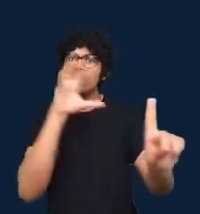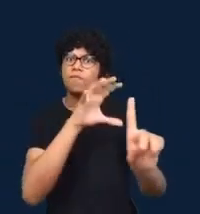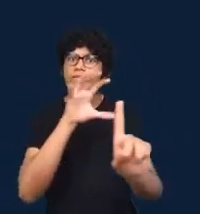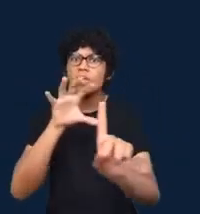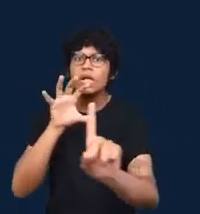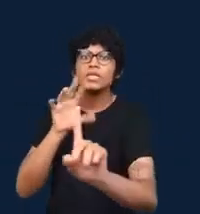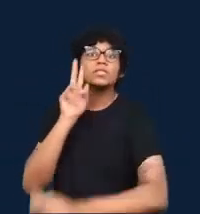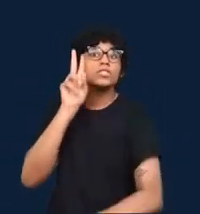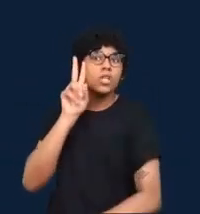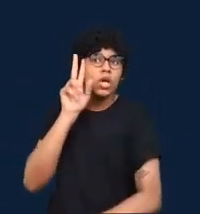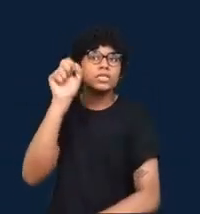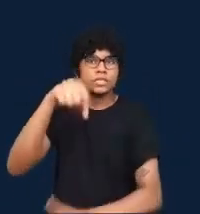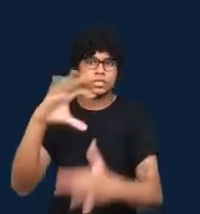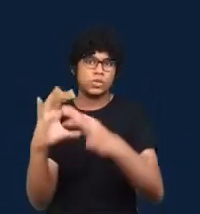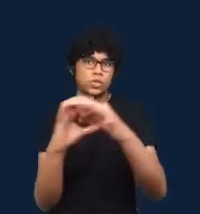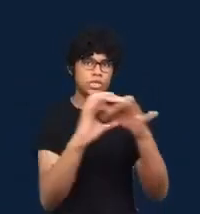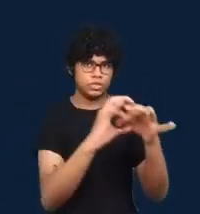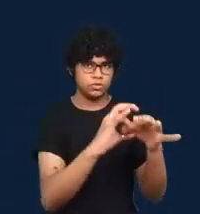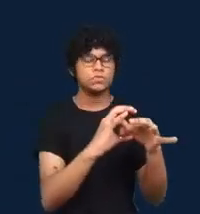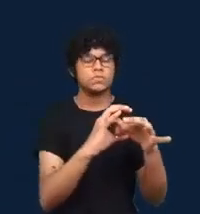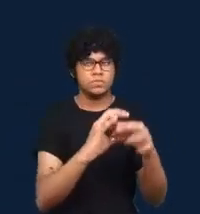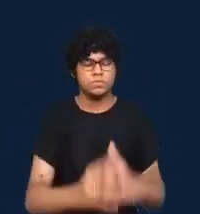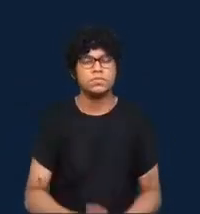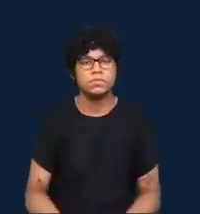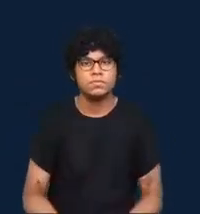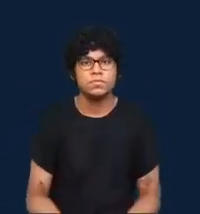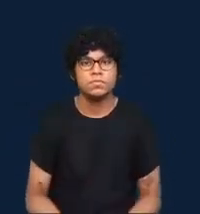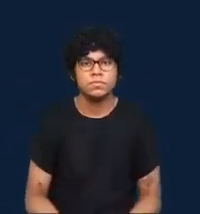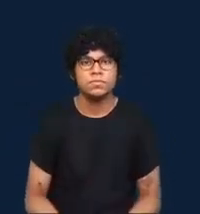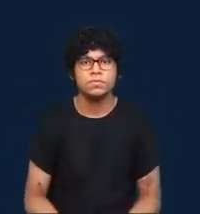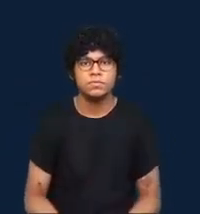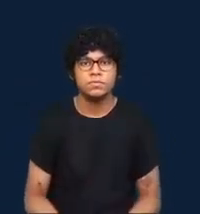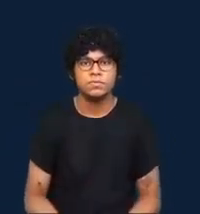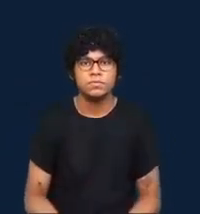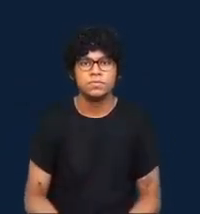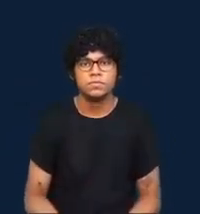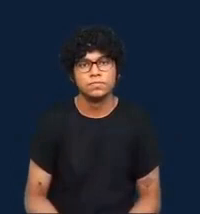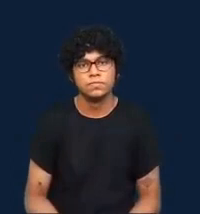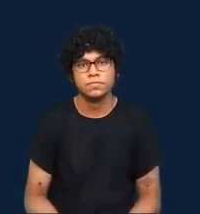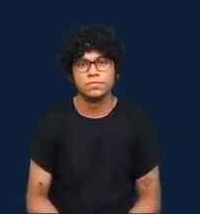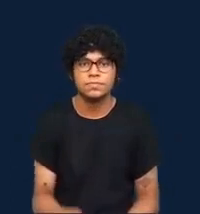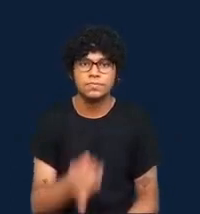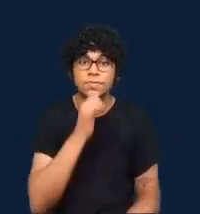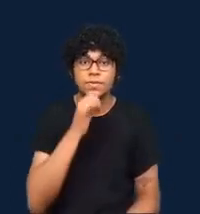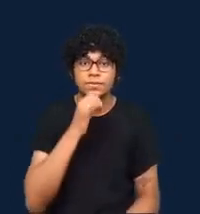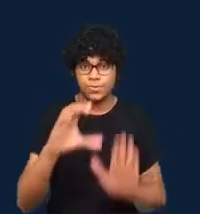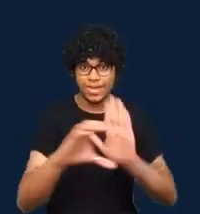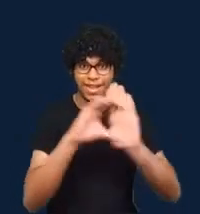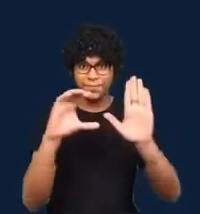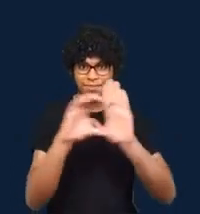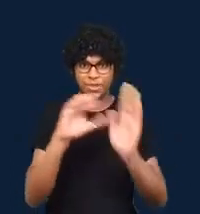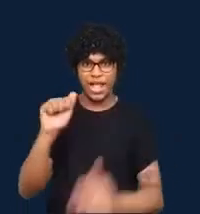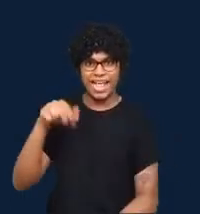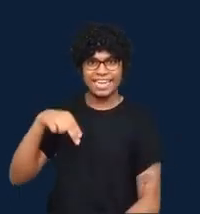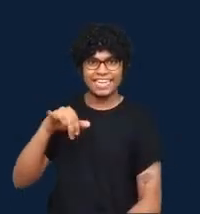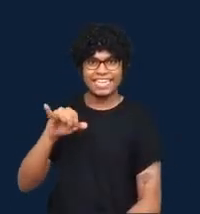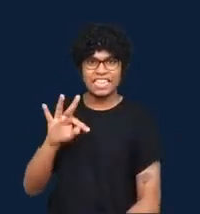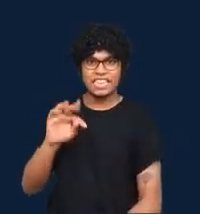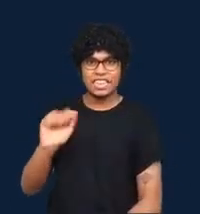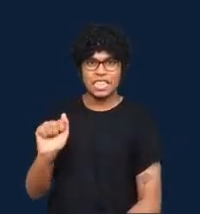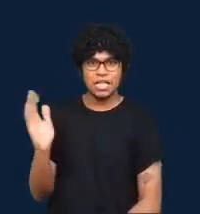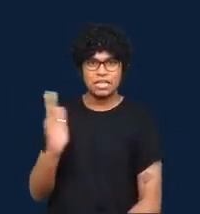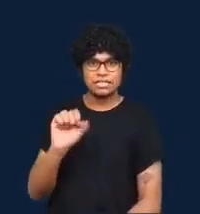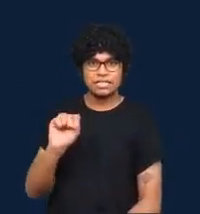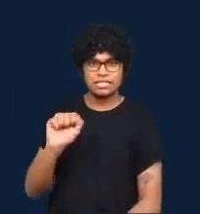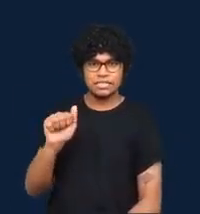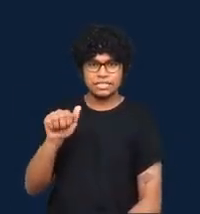Catherine For example, in her chapter media researcher. Catherine Anitasei Chan argues that data journalists should aim to